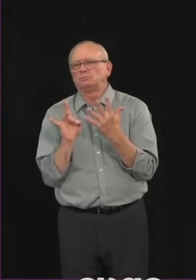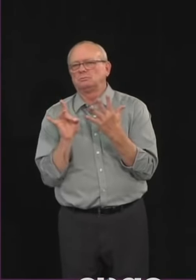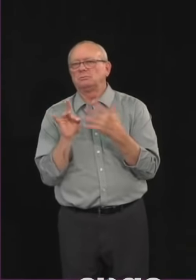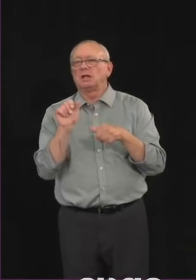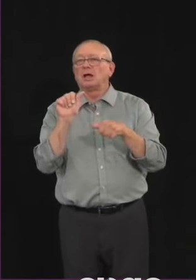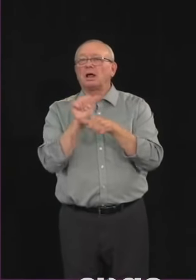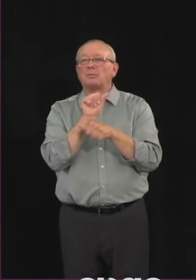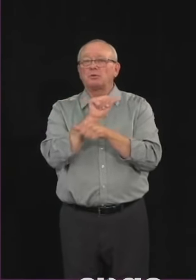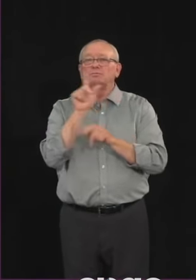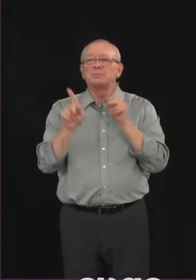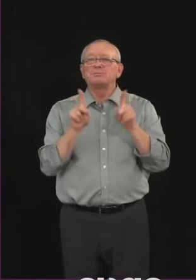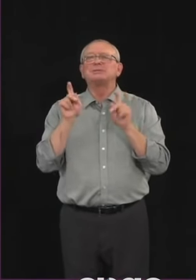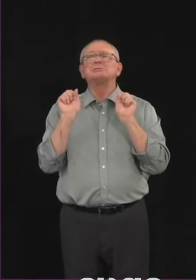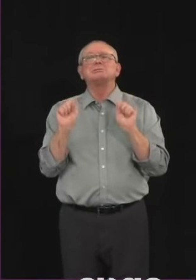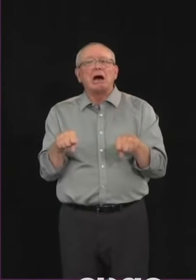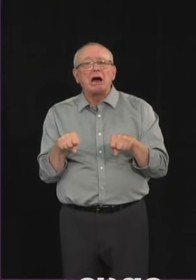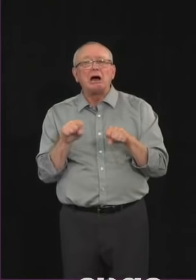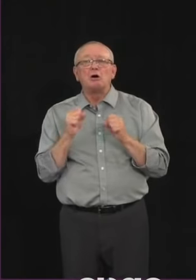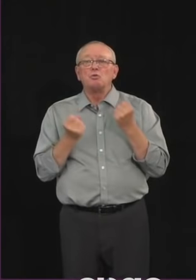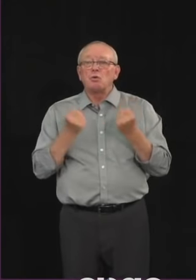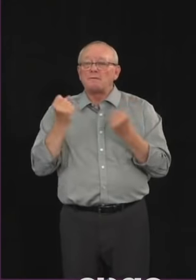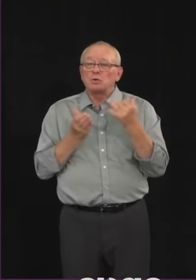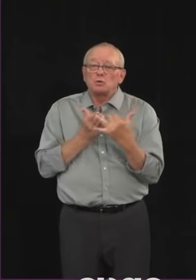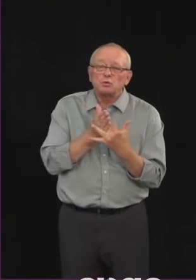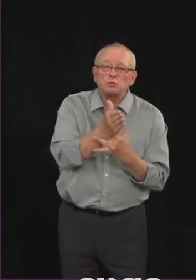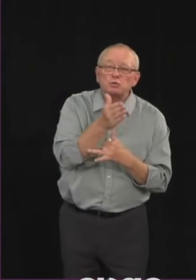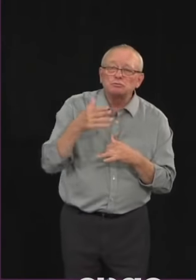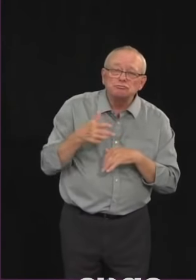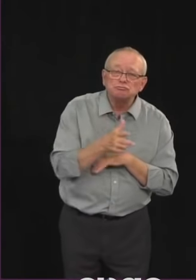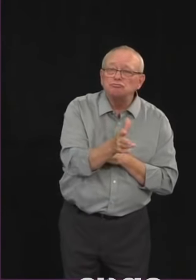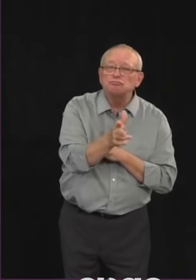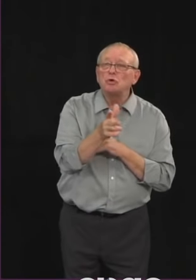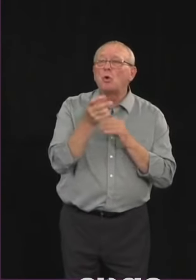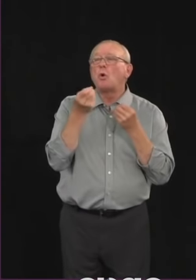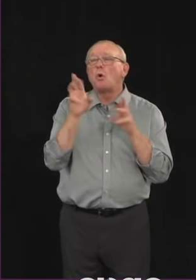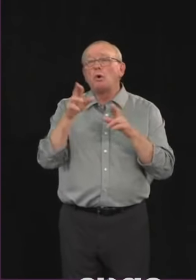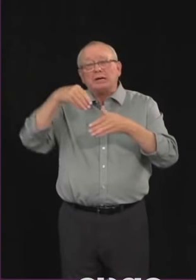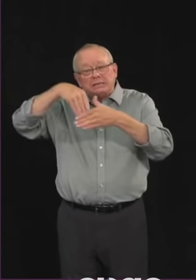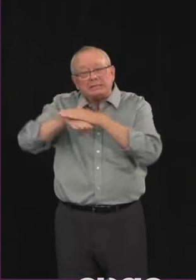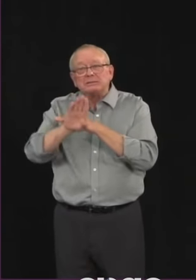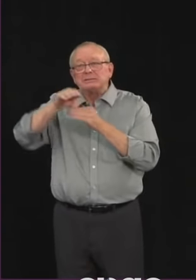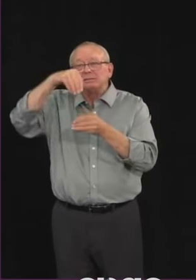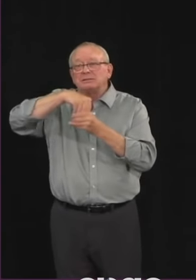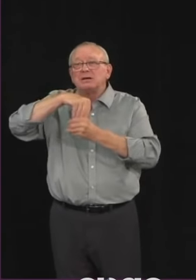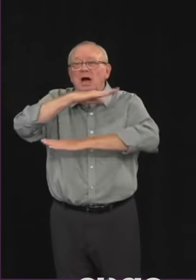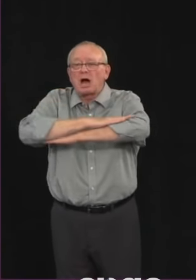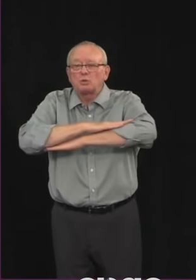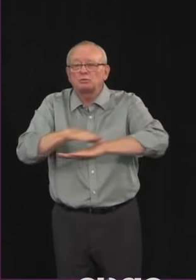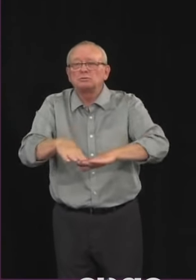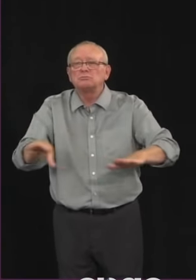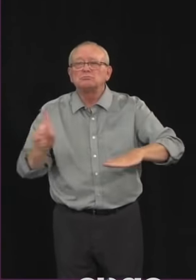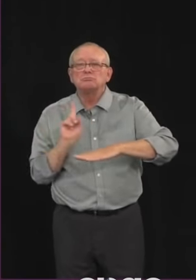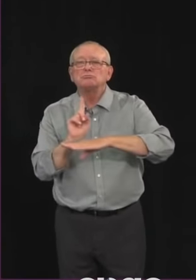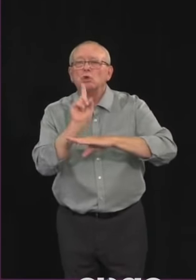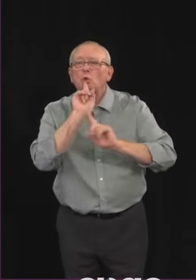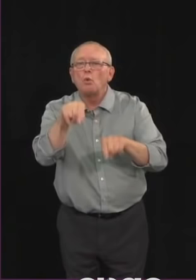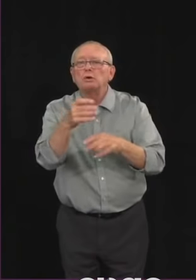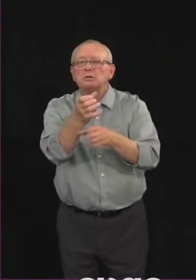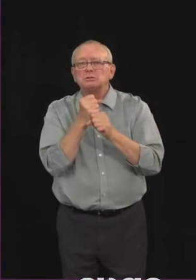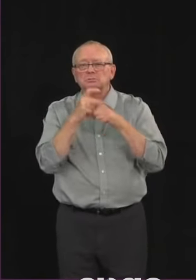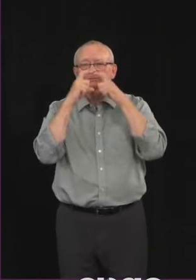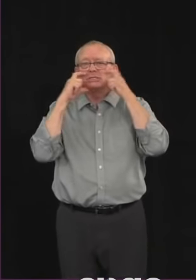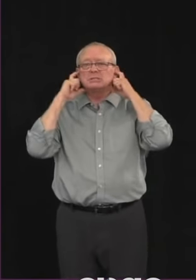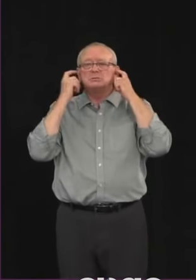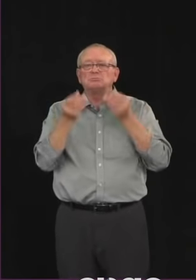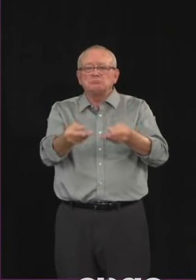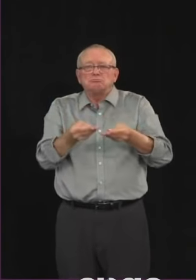at a drive-through or at the counter which expands the program to more than 700 restaurant locations. Now this is something that